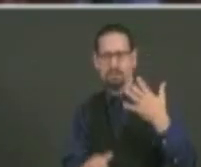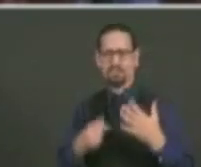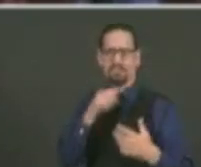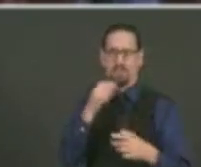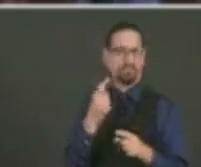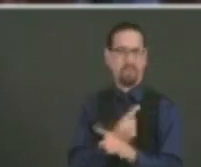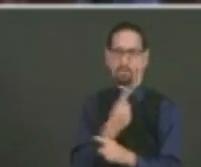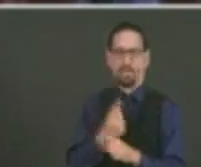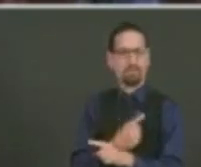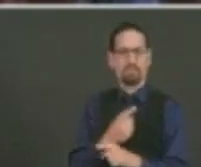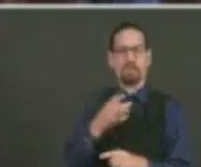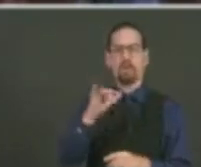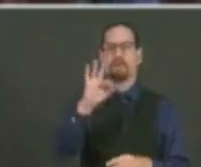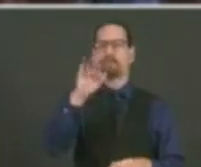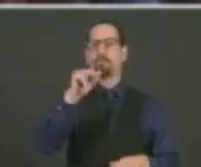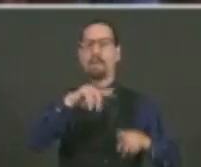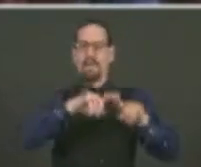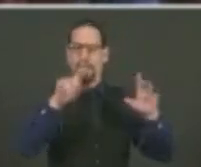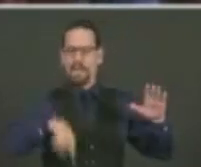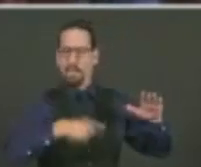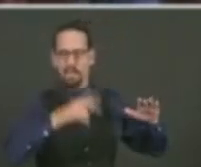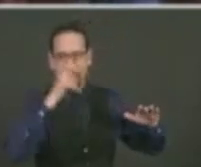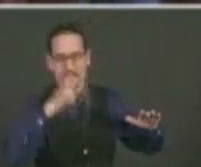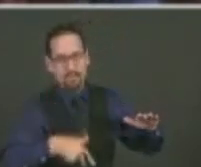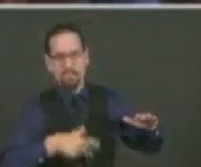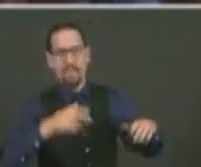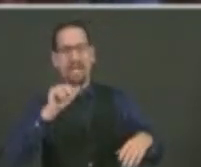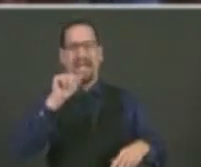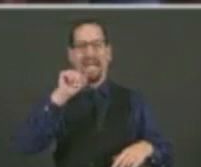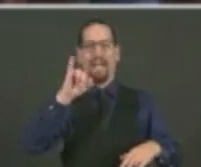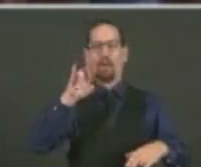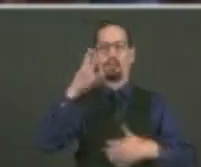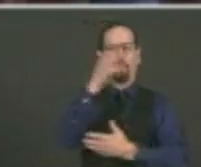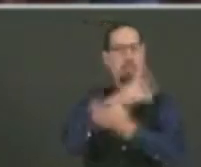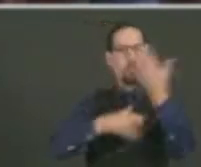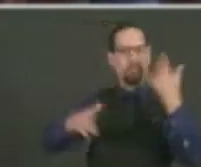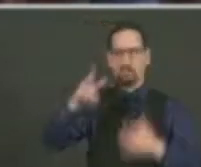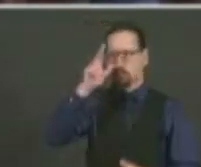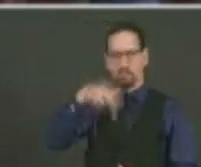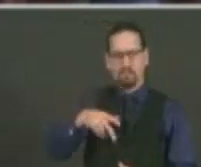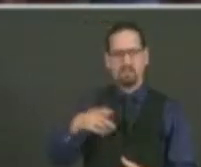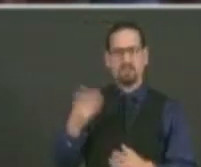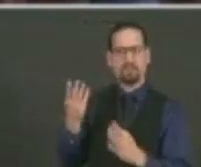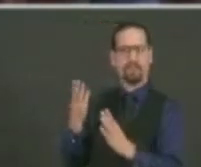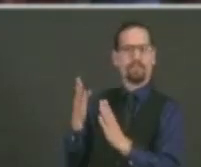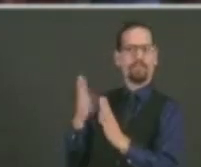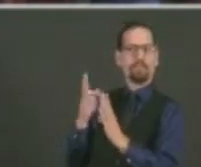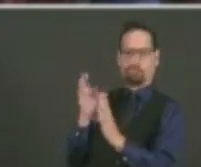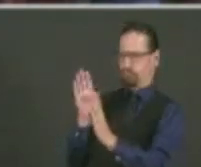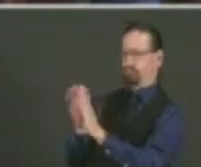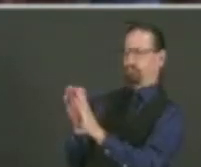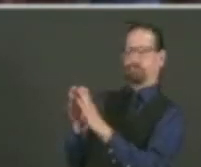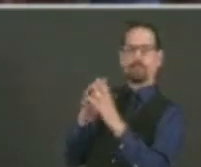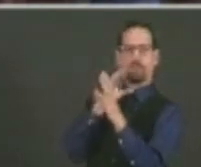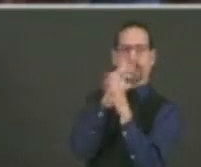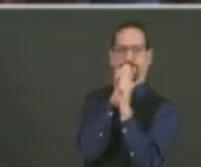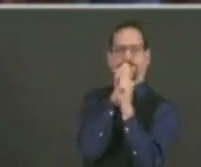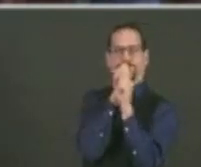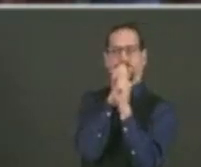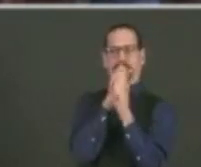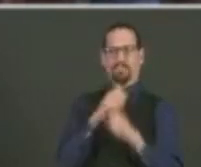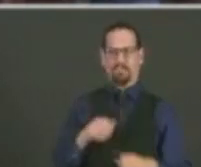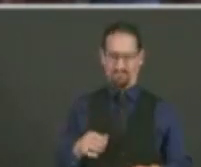ventilation, closed door, on and on and on and on. So is this a failure, for example, in this case of Bristol Warren